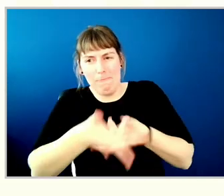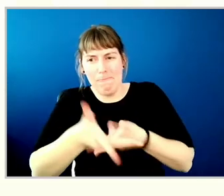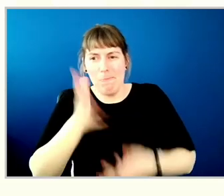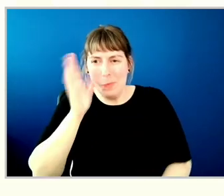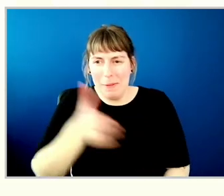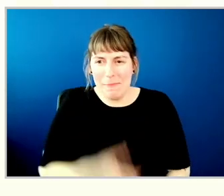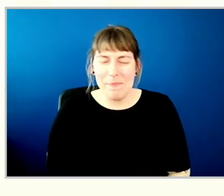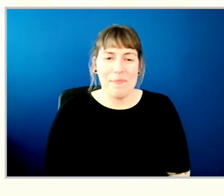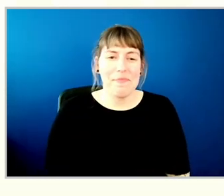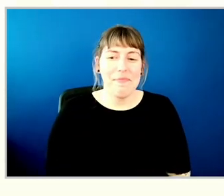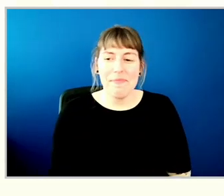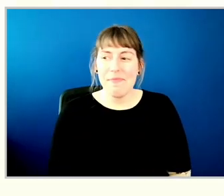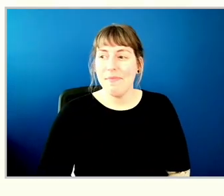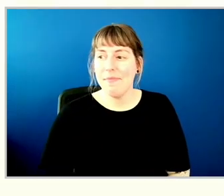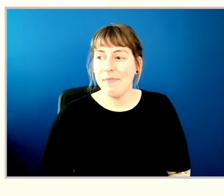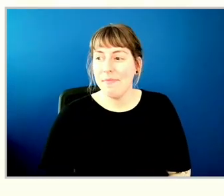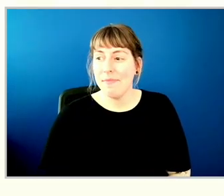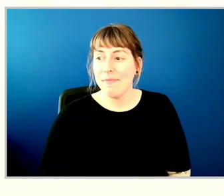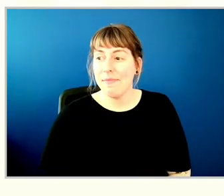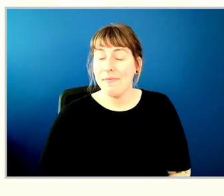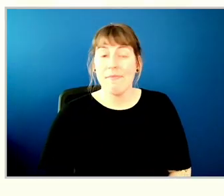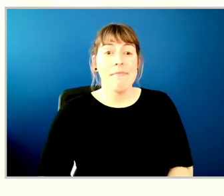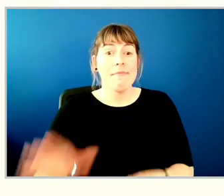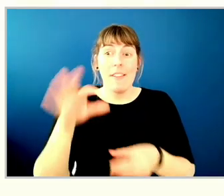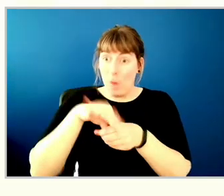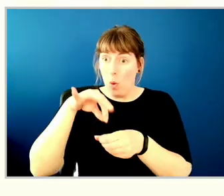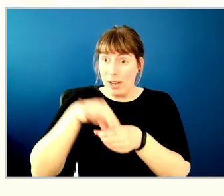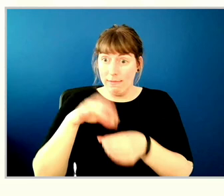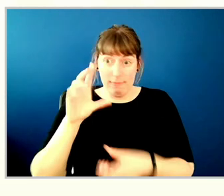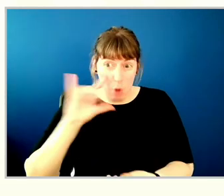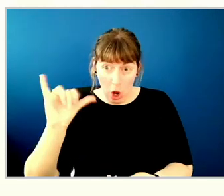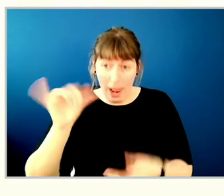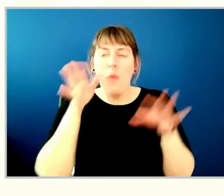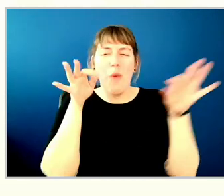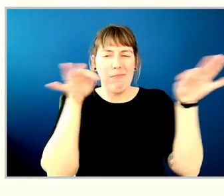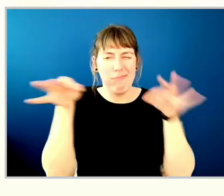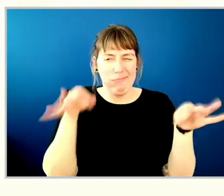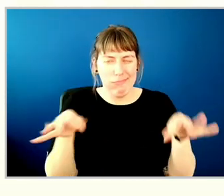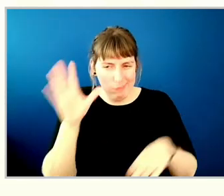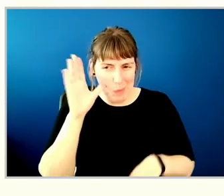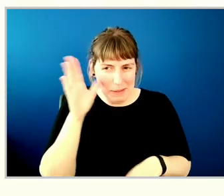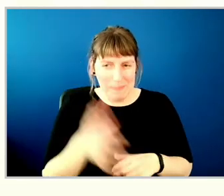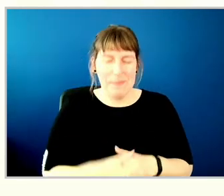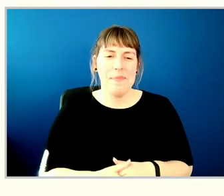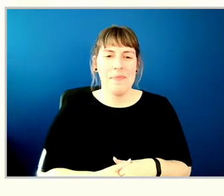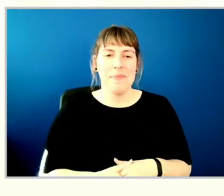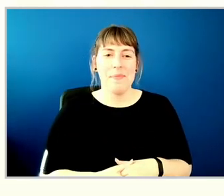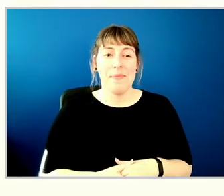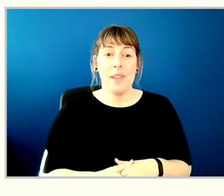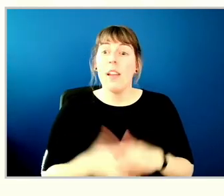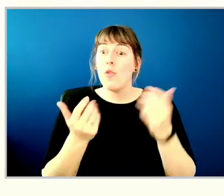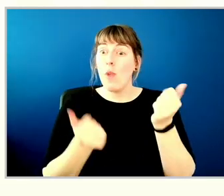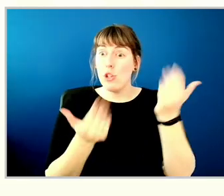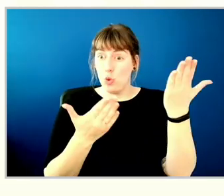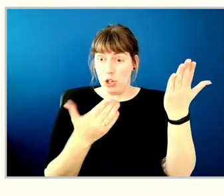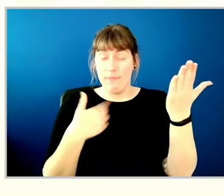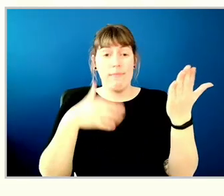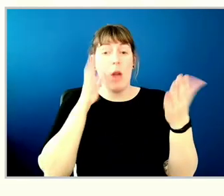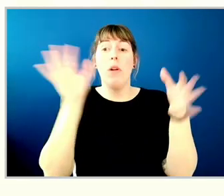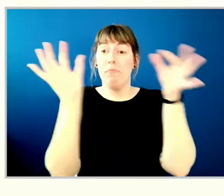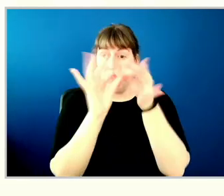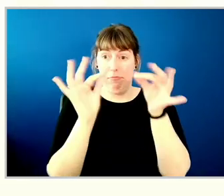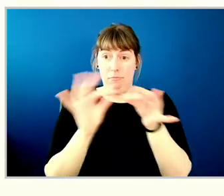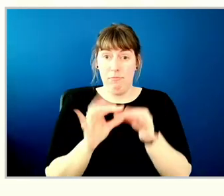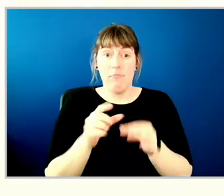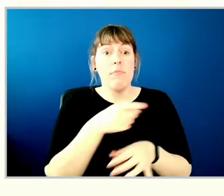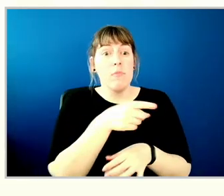I now go over our voting process for tonight's resolutions. Once I read out a resolution, I will ask that you click on